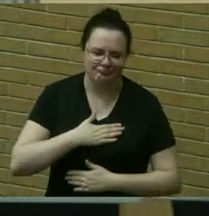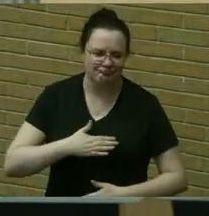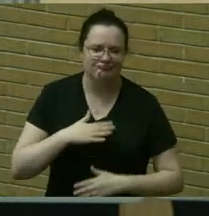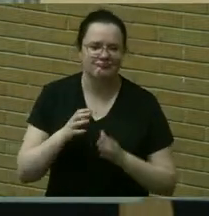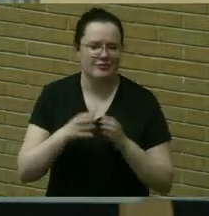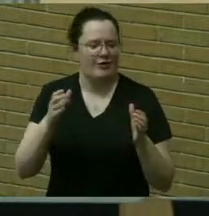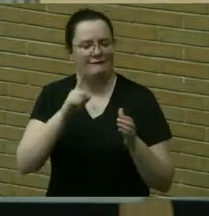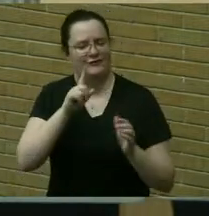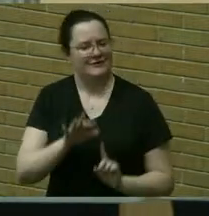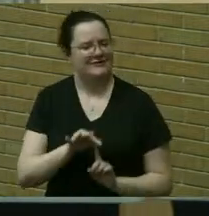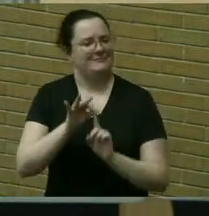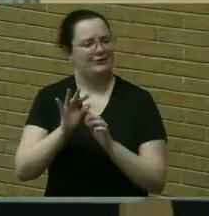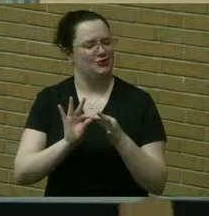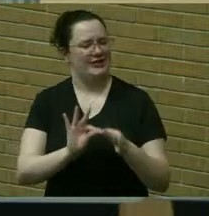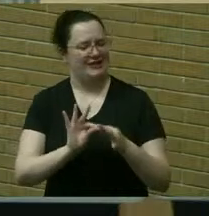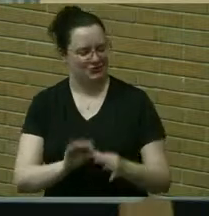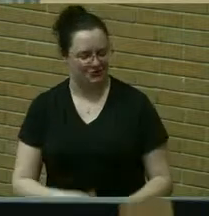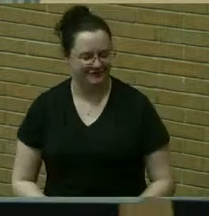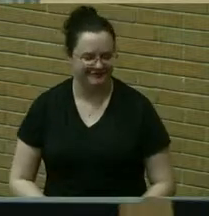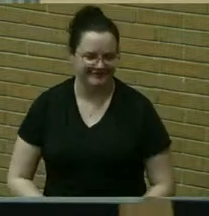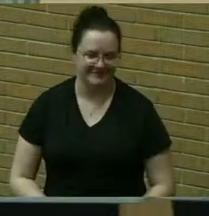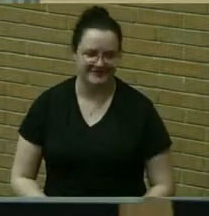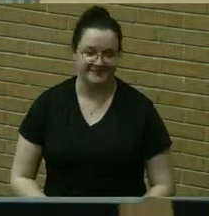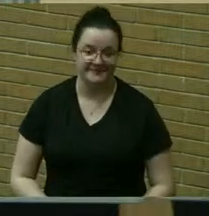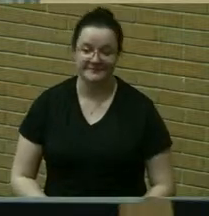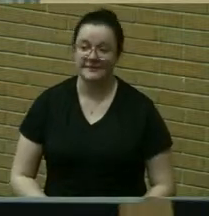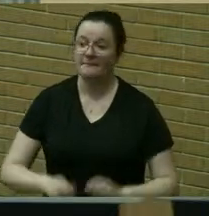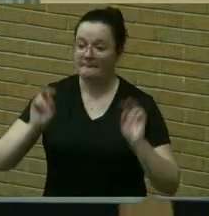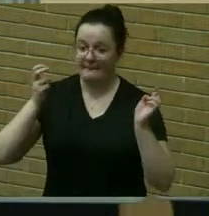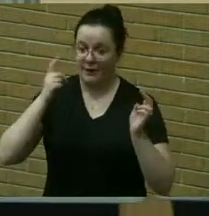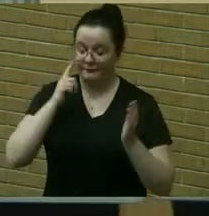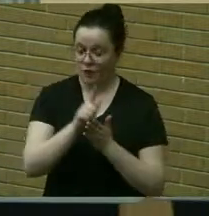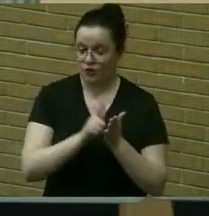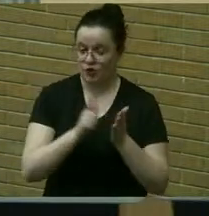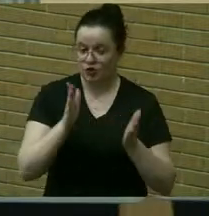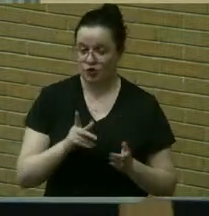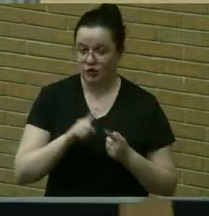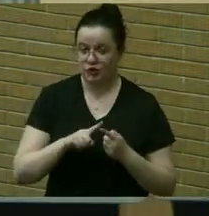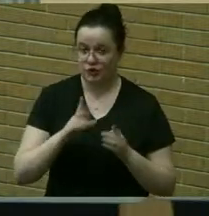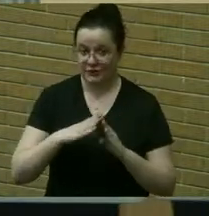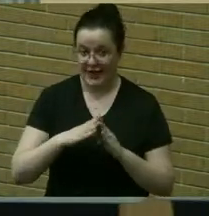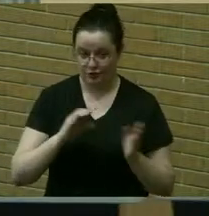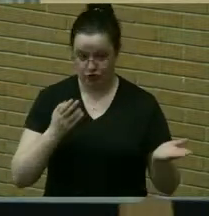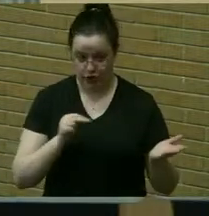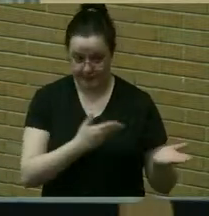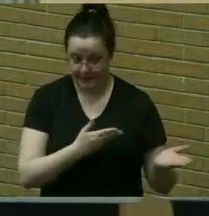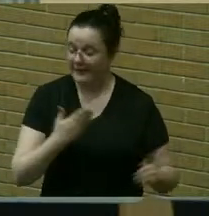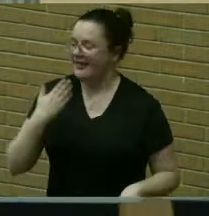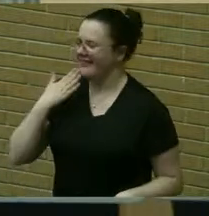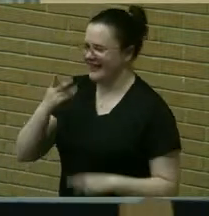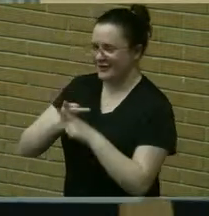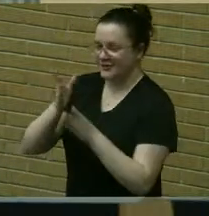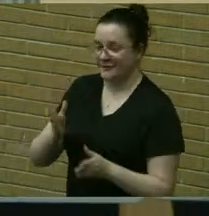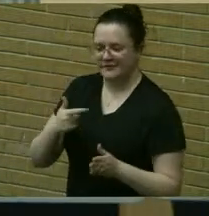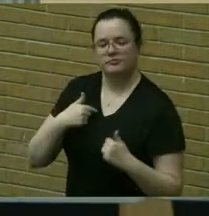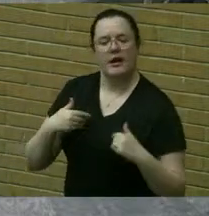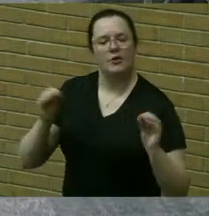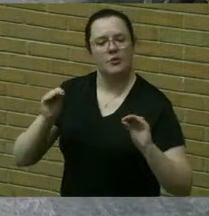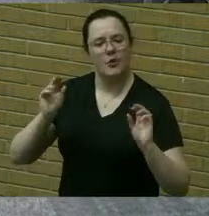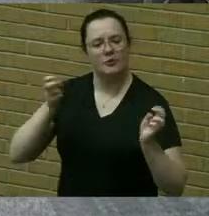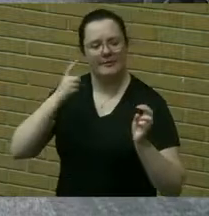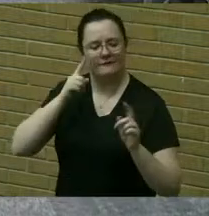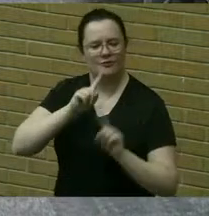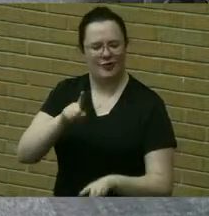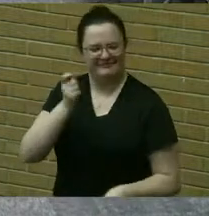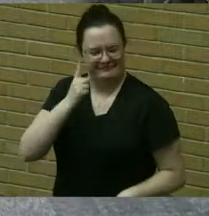special connections that can be made matters of the attorney to the town john thank you supervisor i do not have any matters to report tonight but i